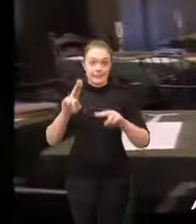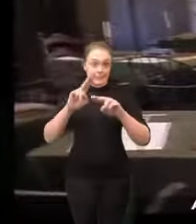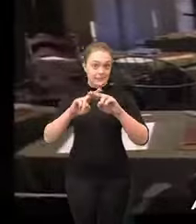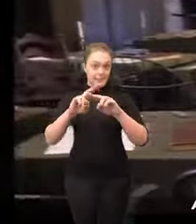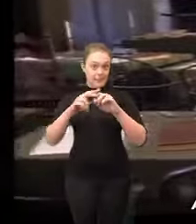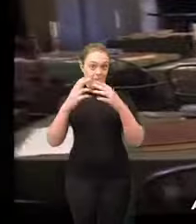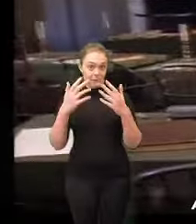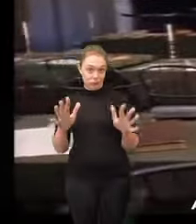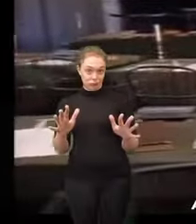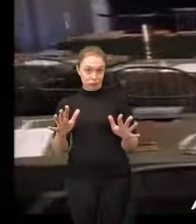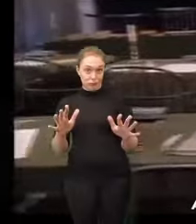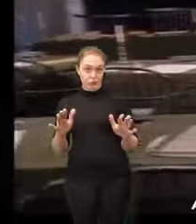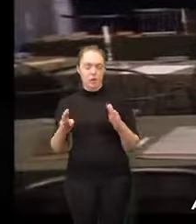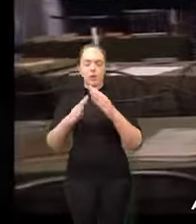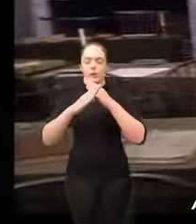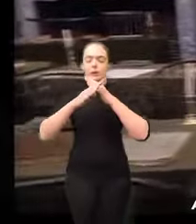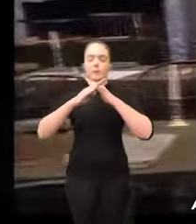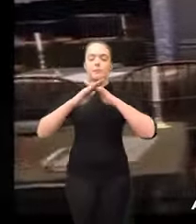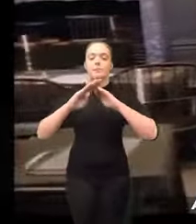and then